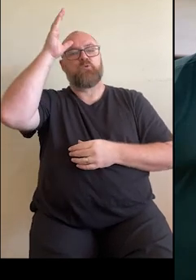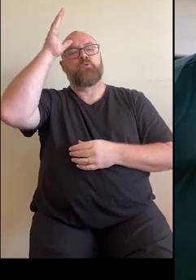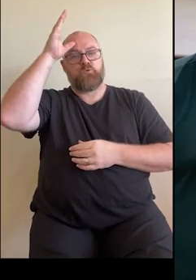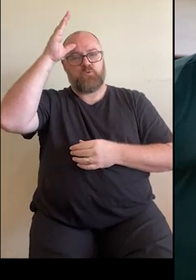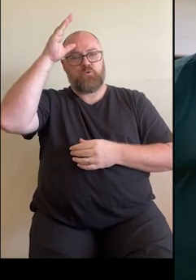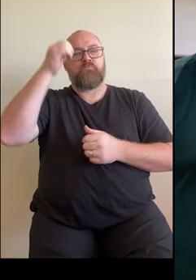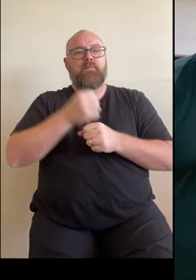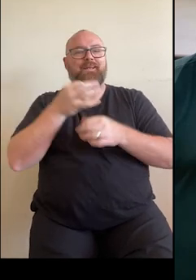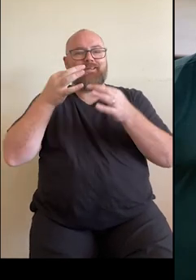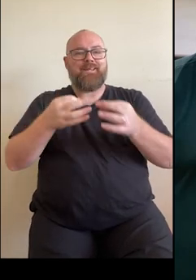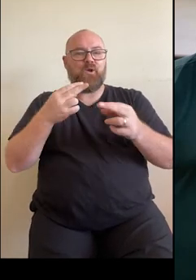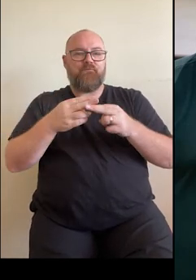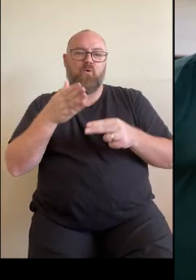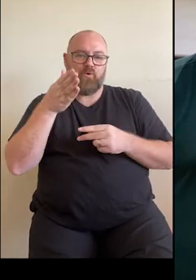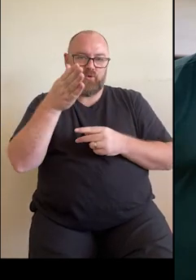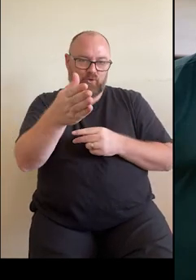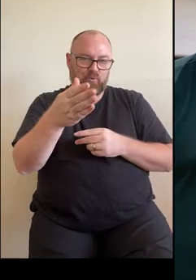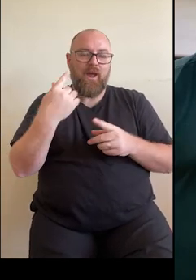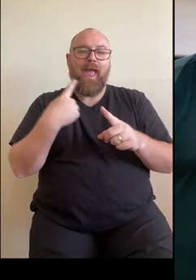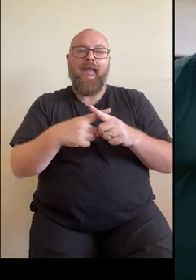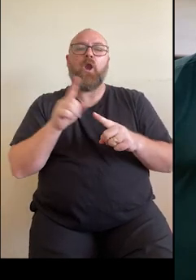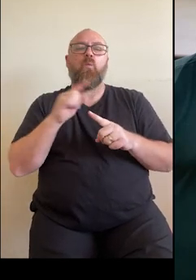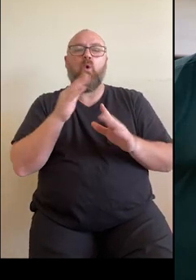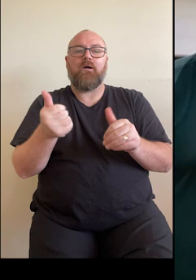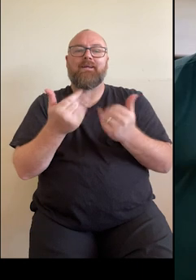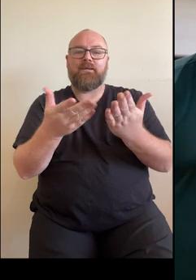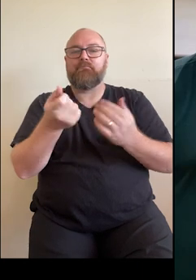treatment and the medicines that they prescribe.